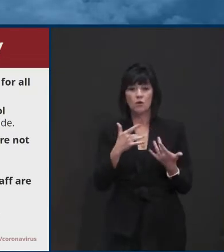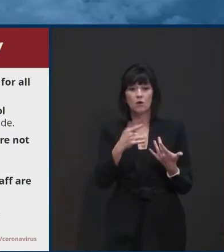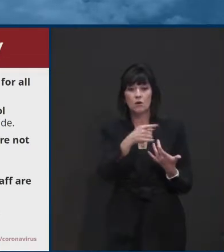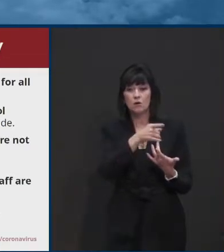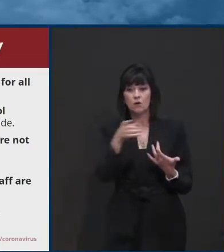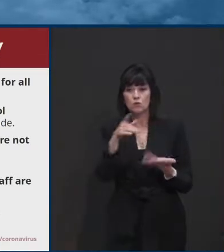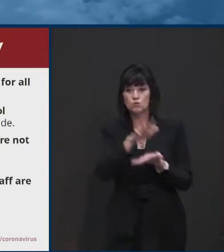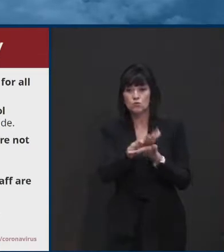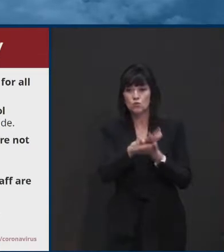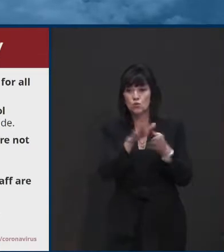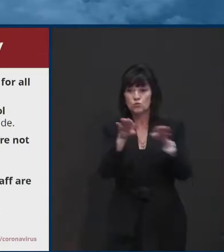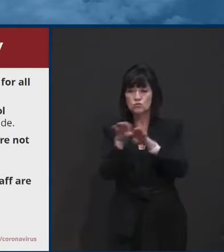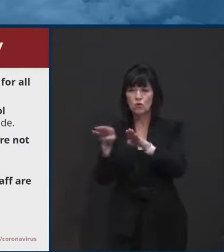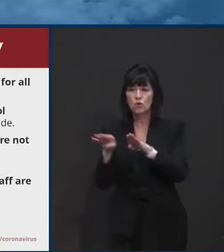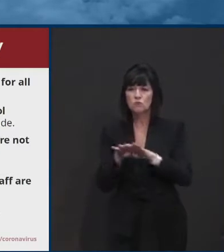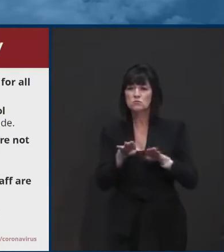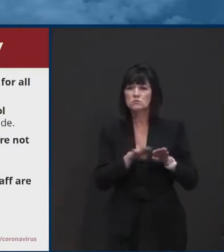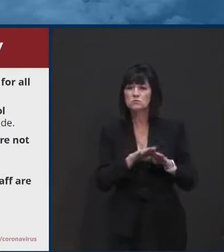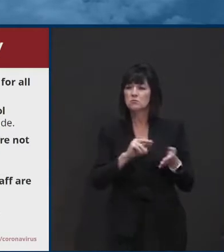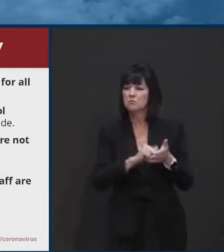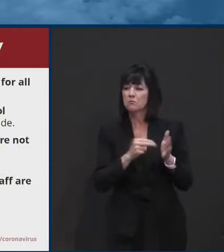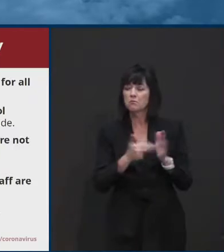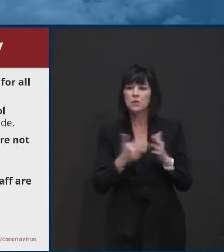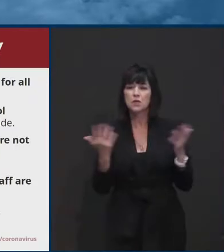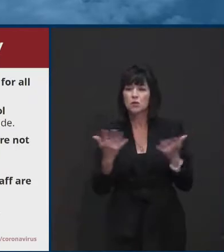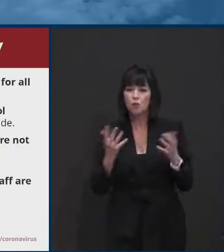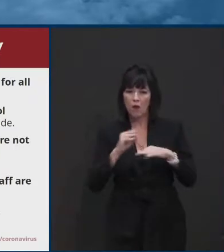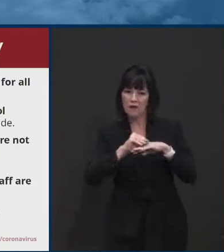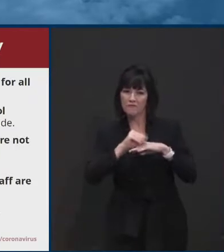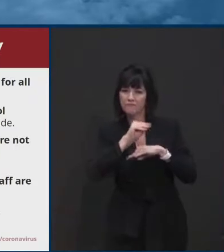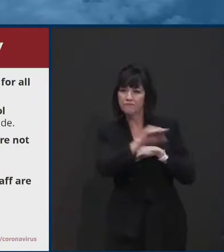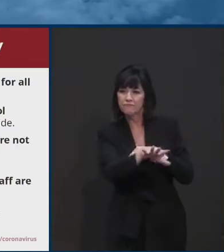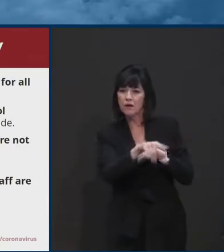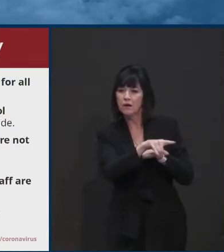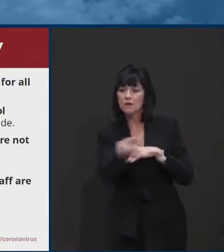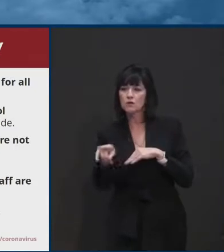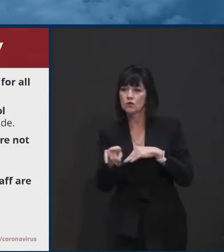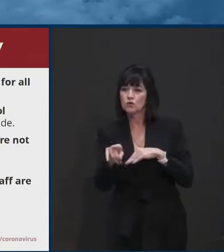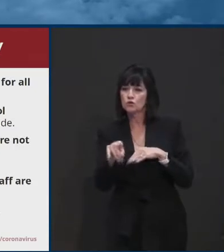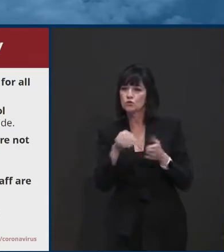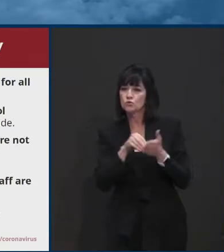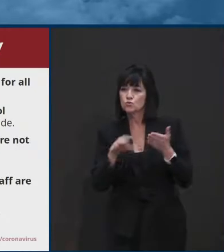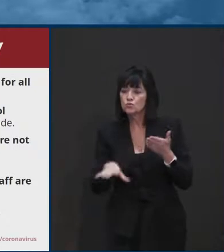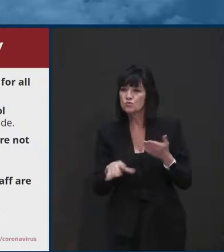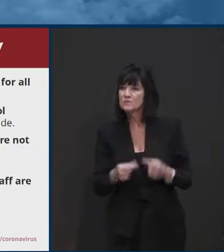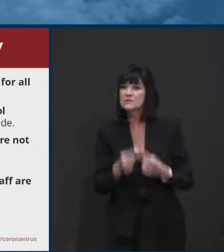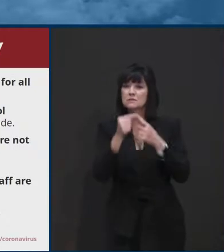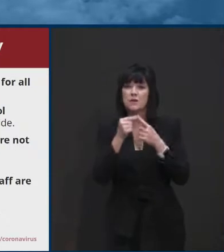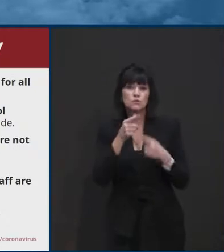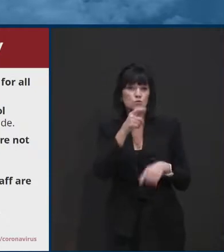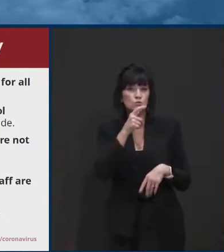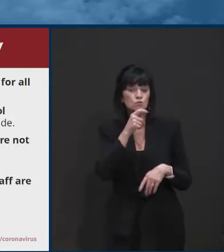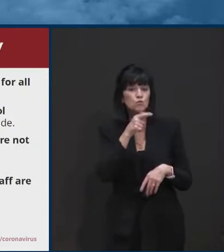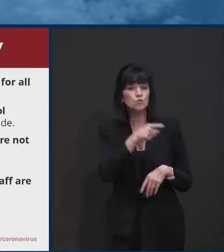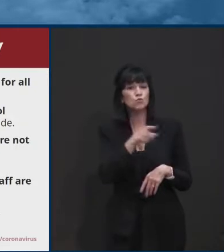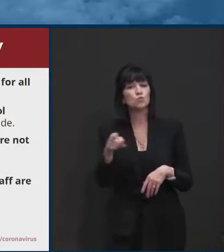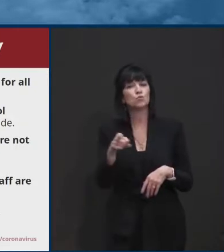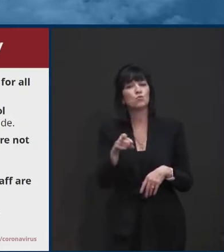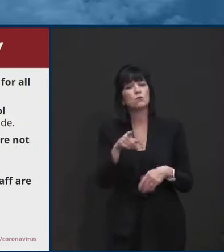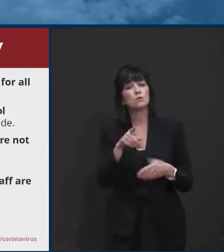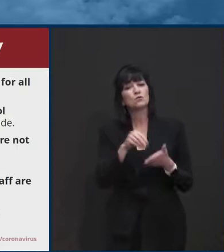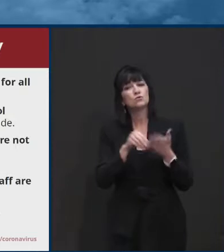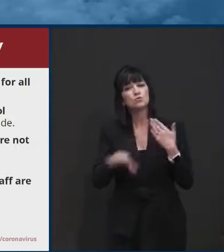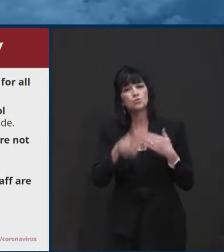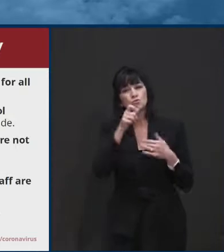especially for a disadvantaged learners. And, um, what we have observed,